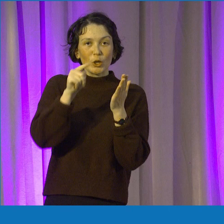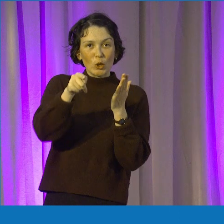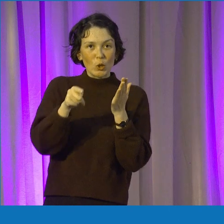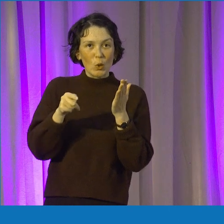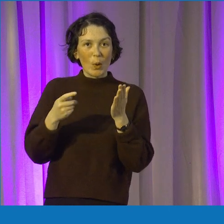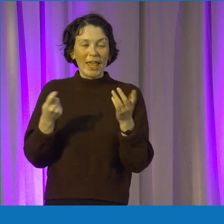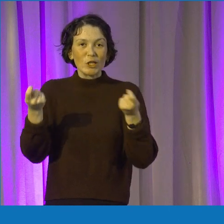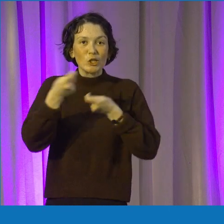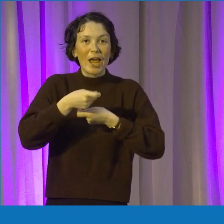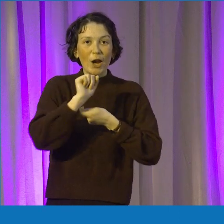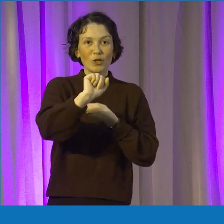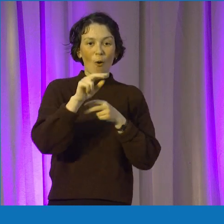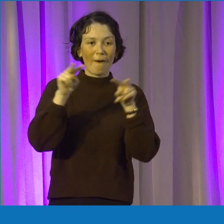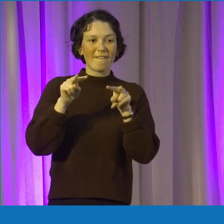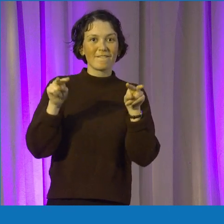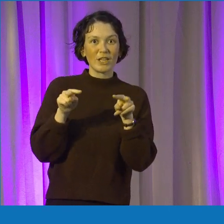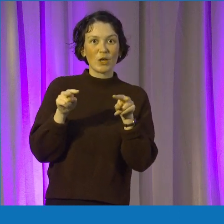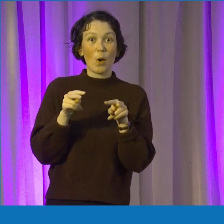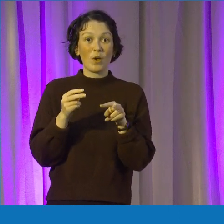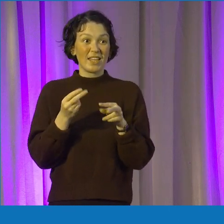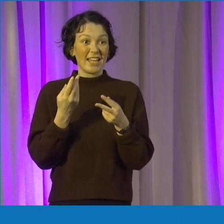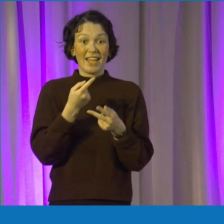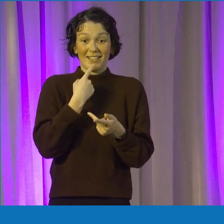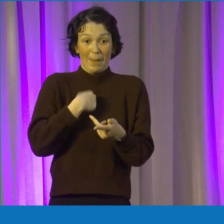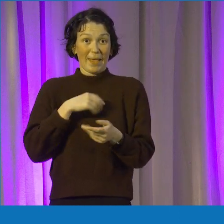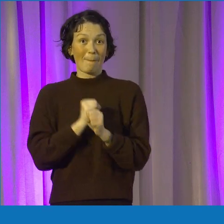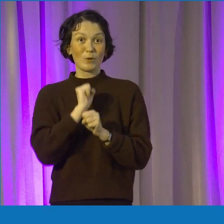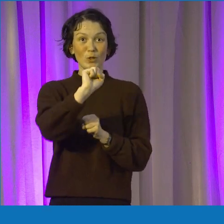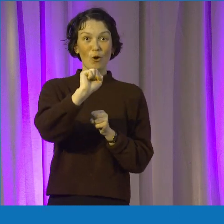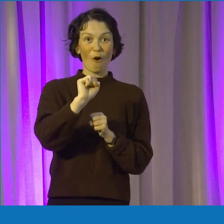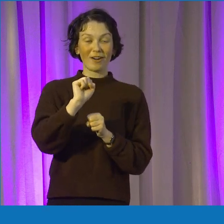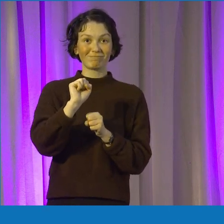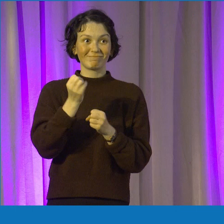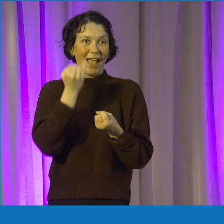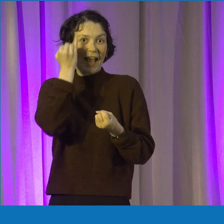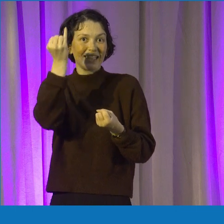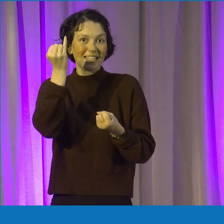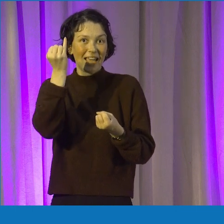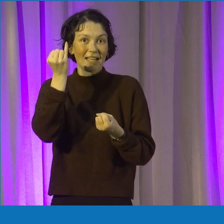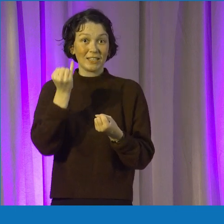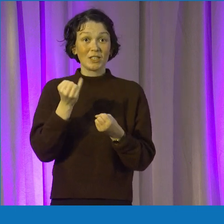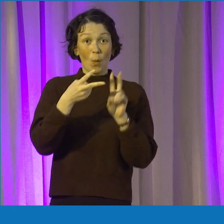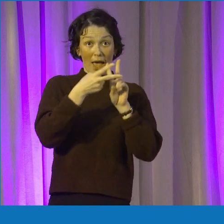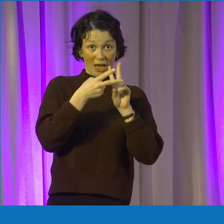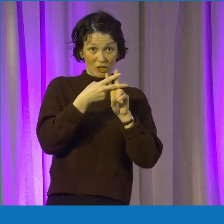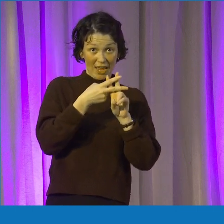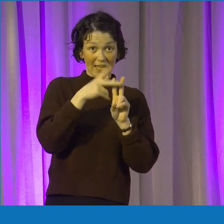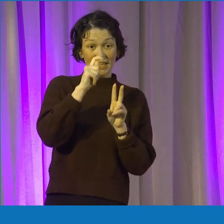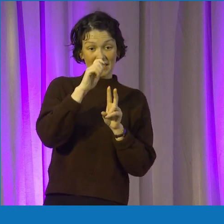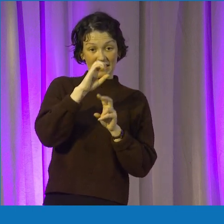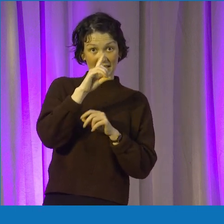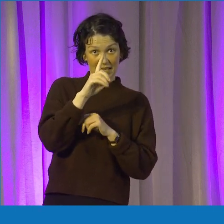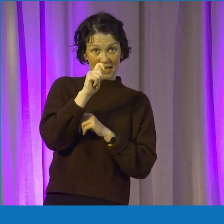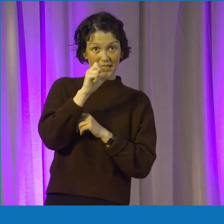idea is. Tell us why it's amazing and why it's the next most innovative thing. Tag at tcdtangent, as well as at Trinity